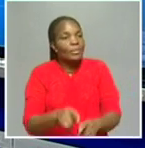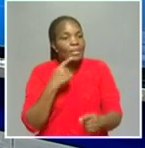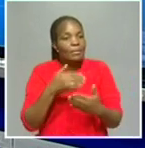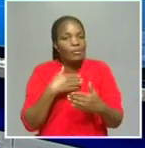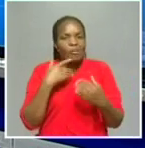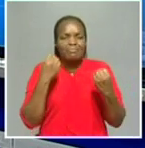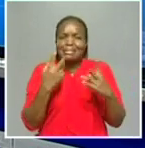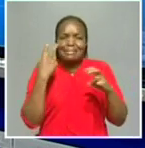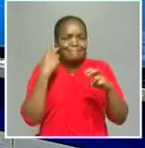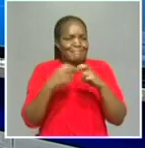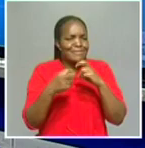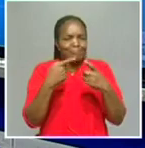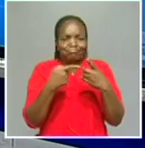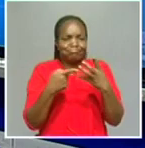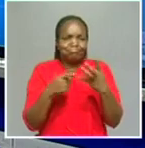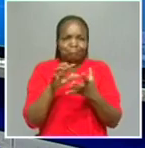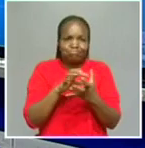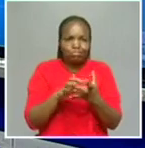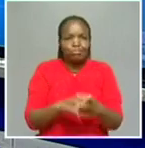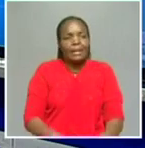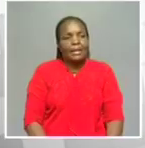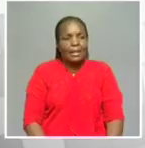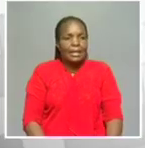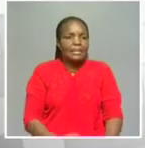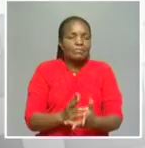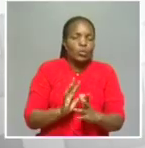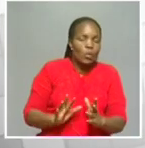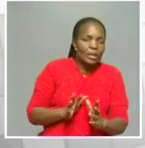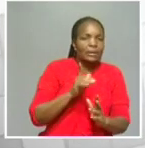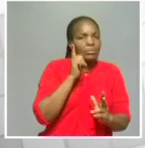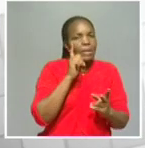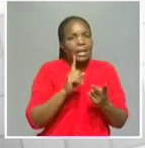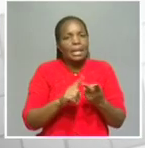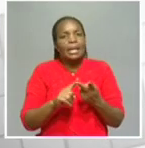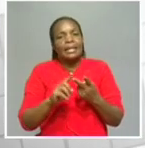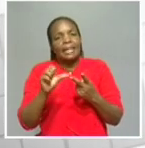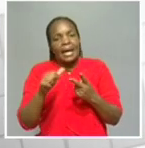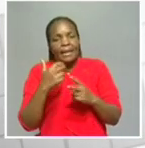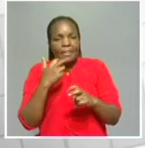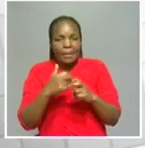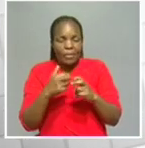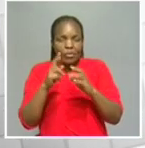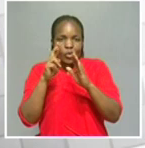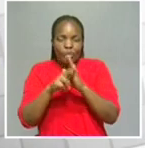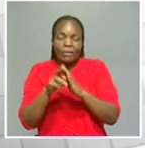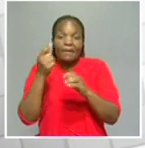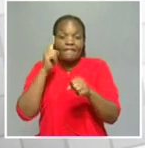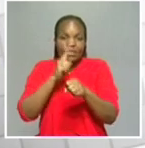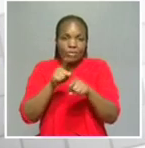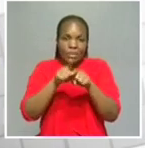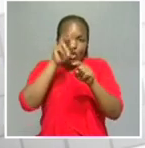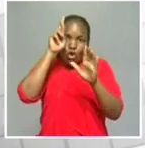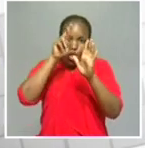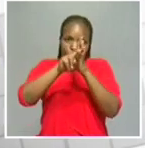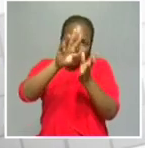such as the suicide. We had also some meds that reported, but we will compile the full